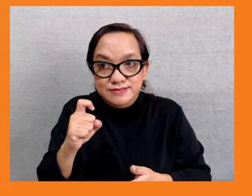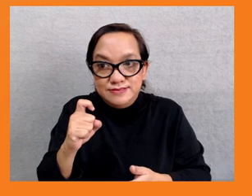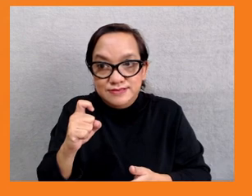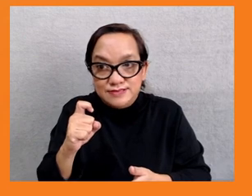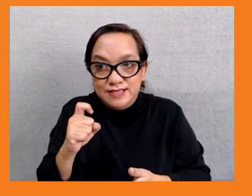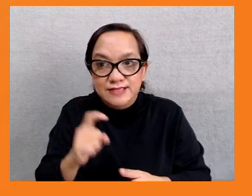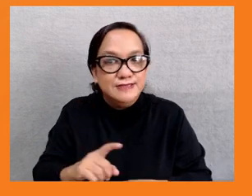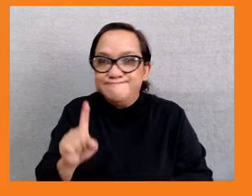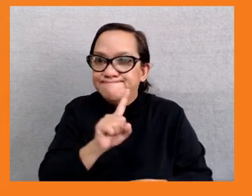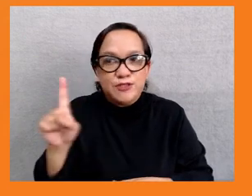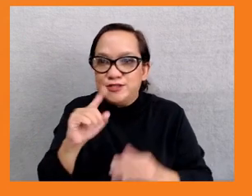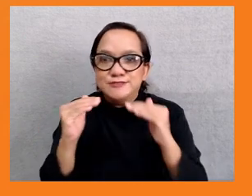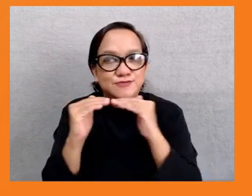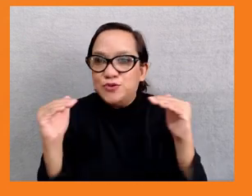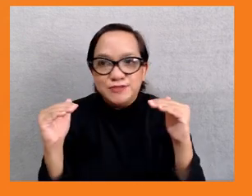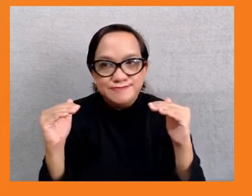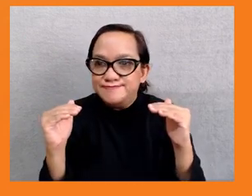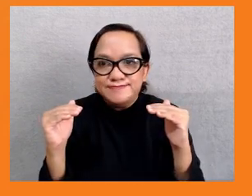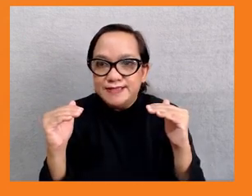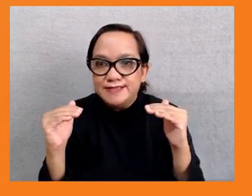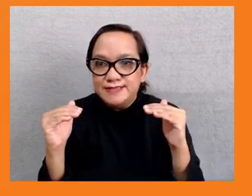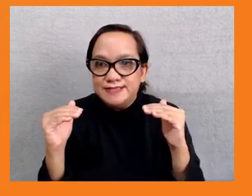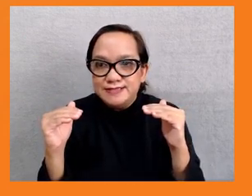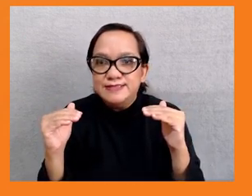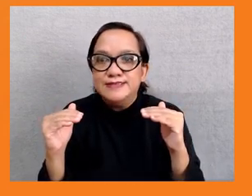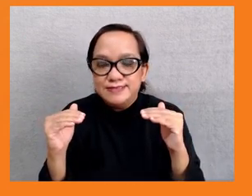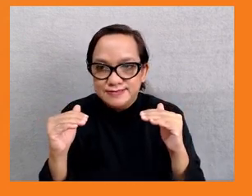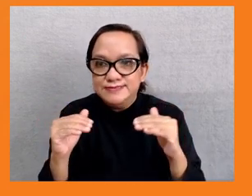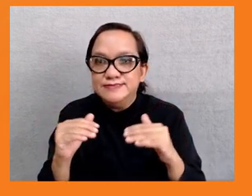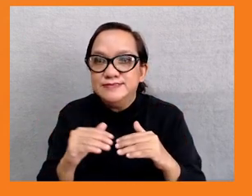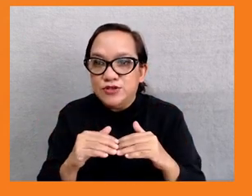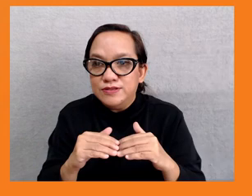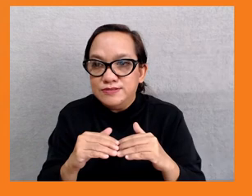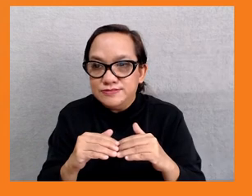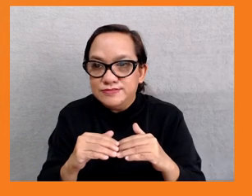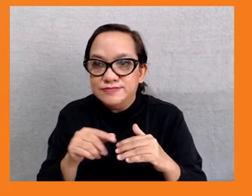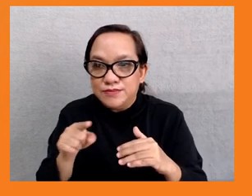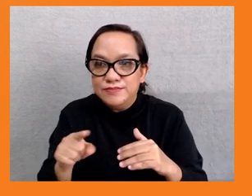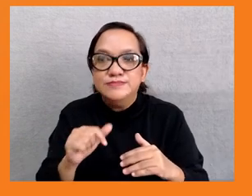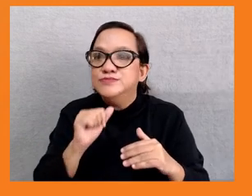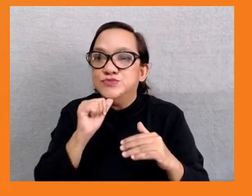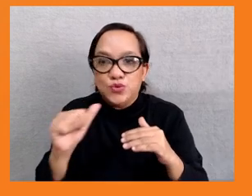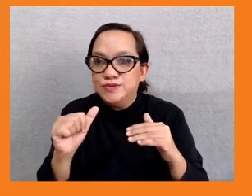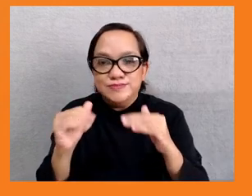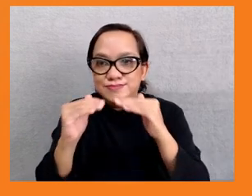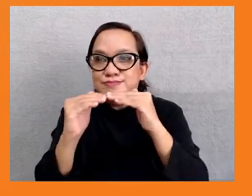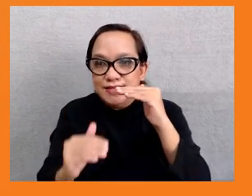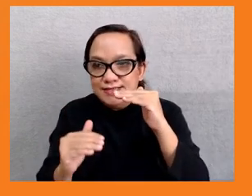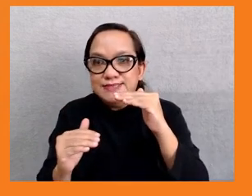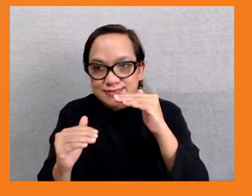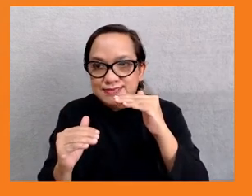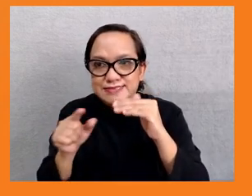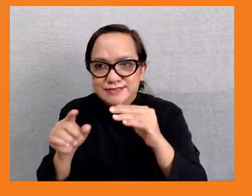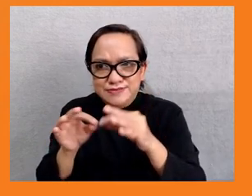inequity is about, partly about the sort of inequity of treatment and fairness and justice.